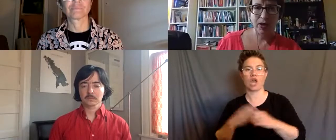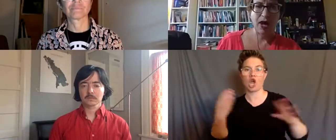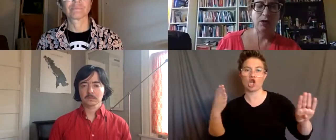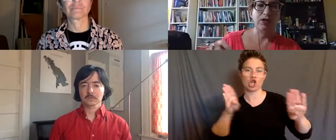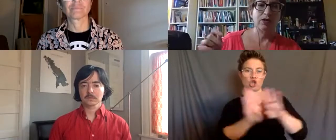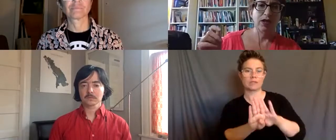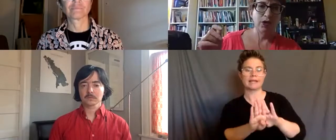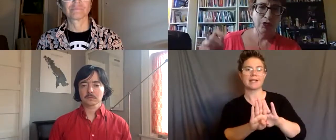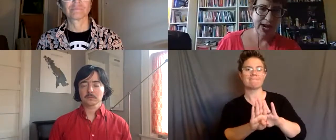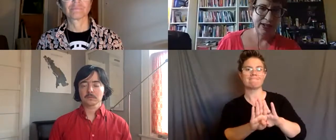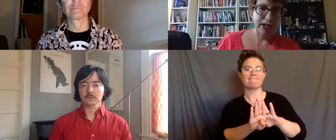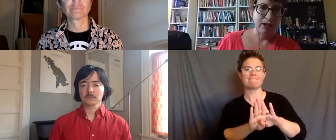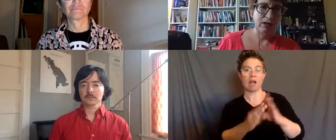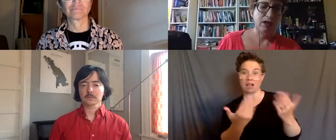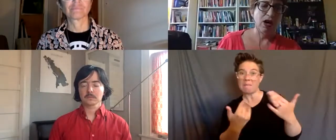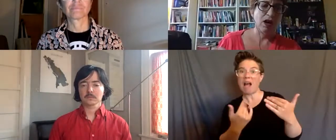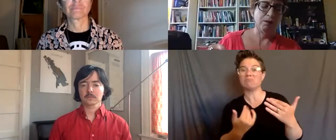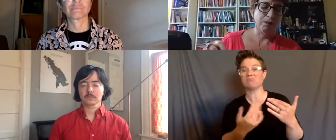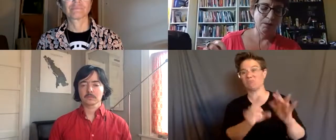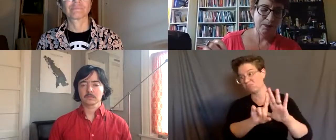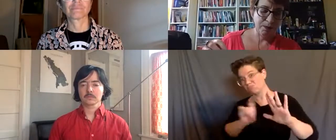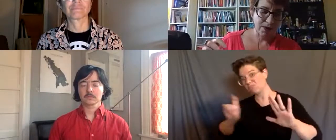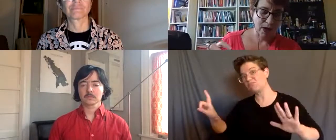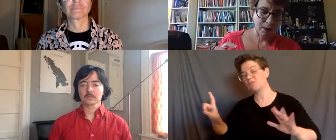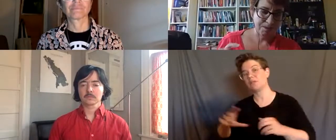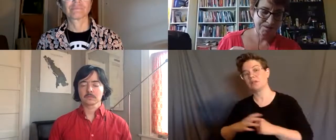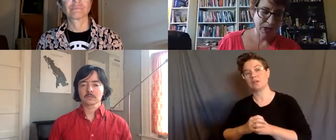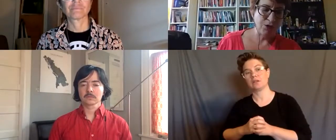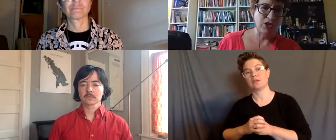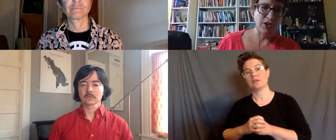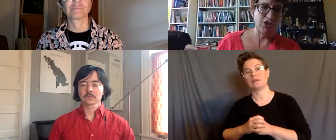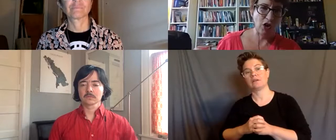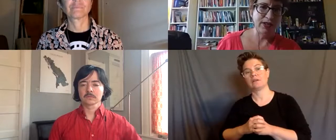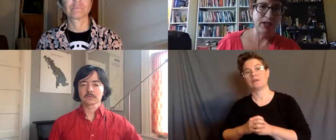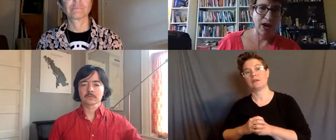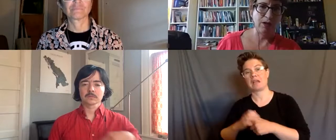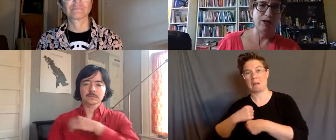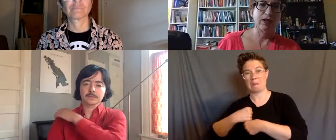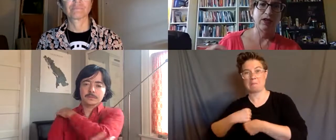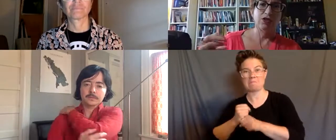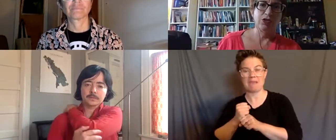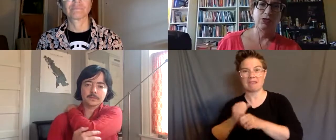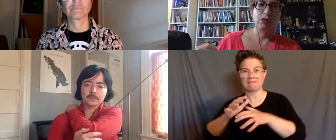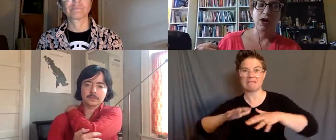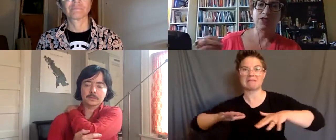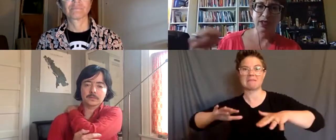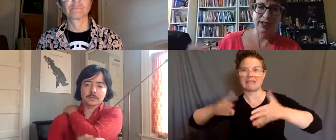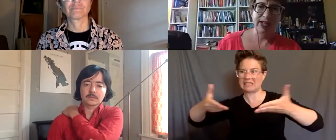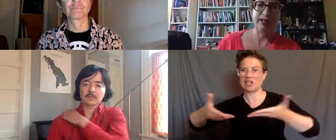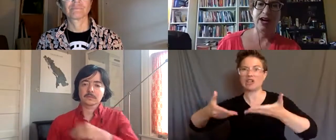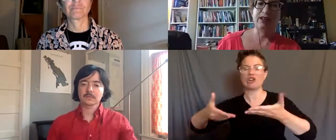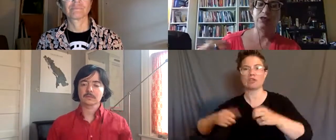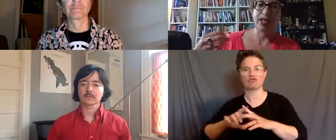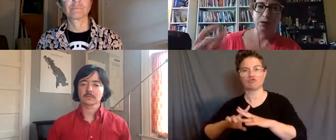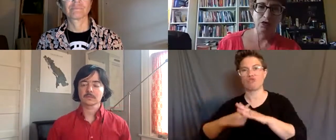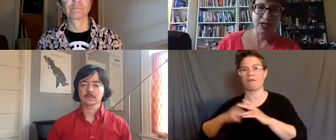people out, creating infrastructure on the ground to facilitate